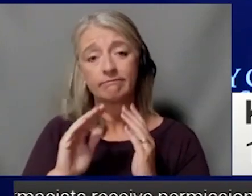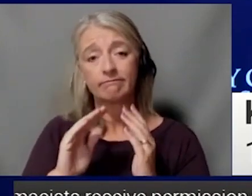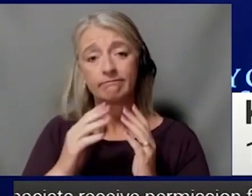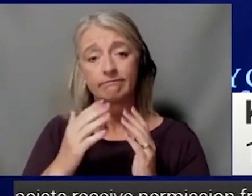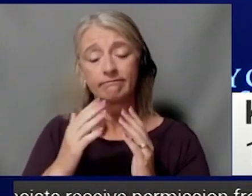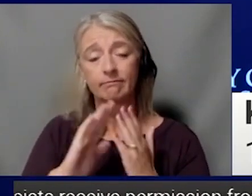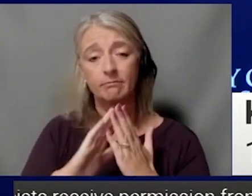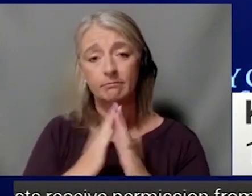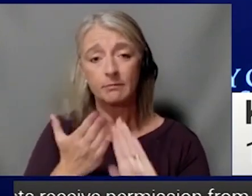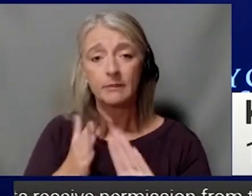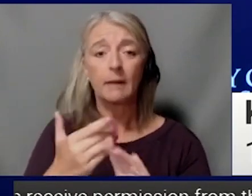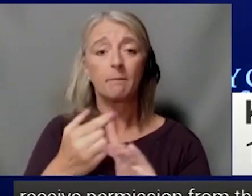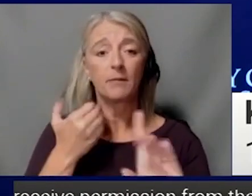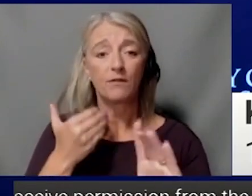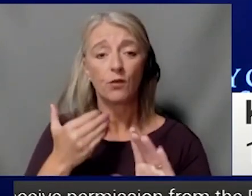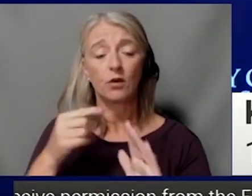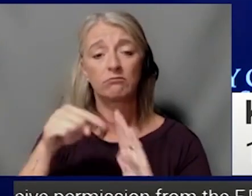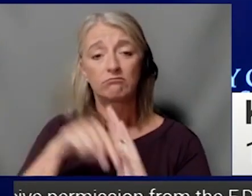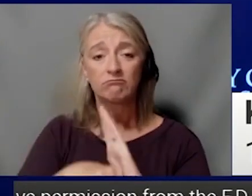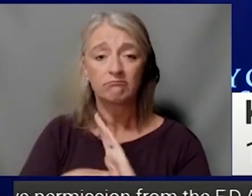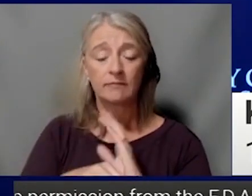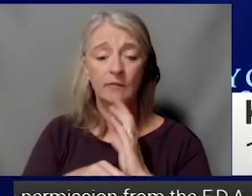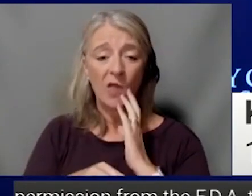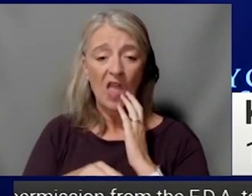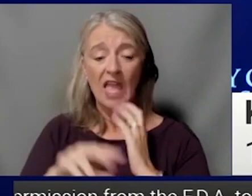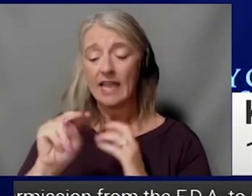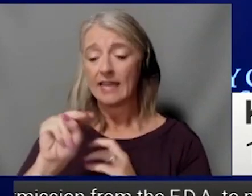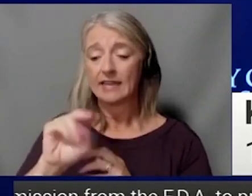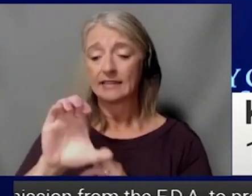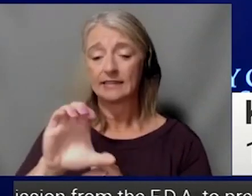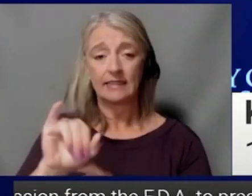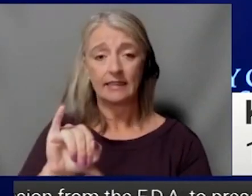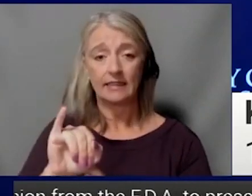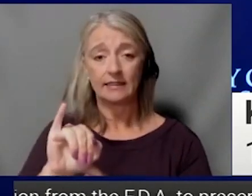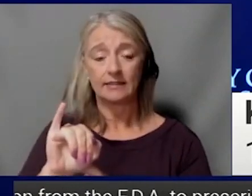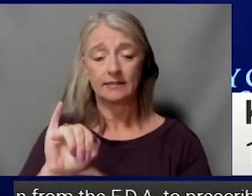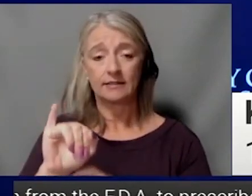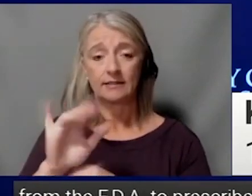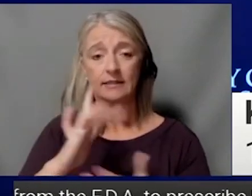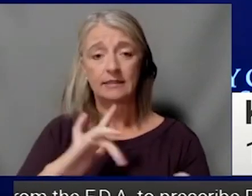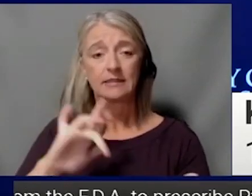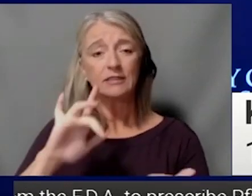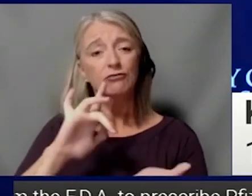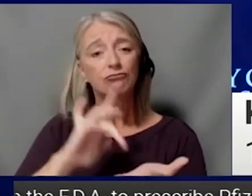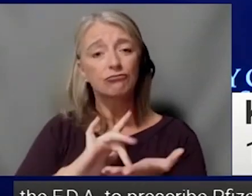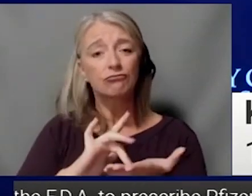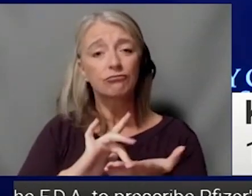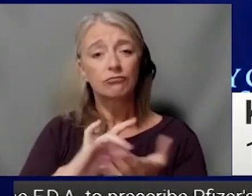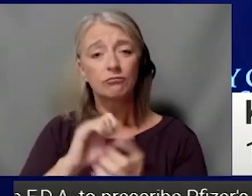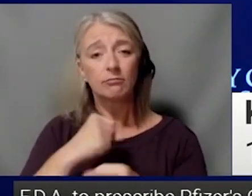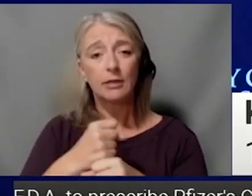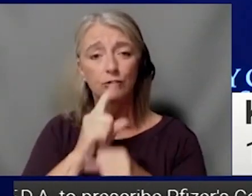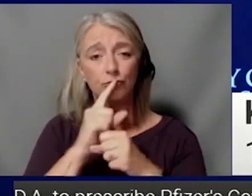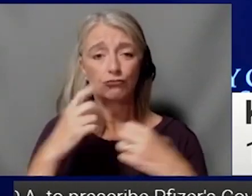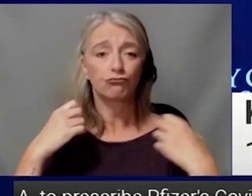centers are strong, robust, have a stable